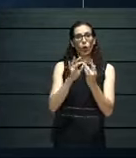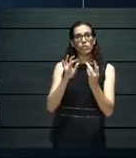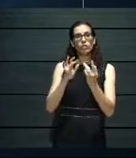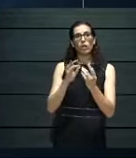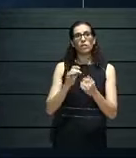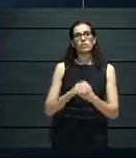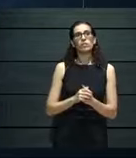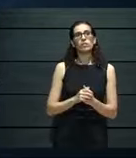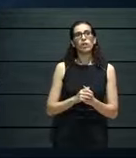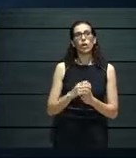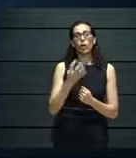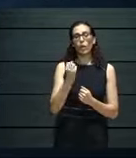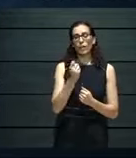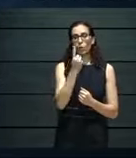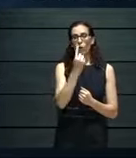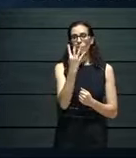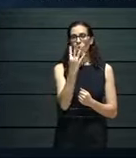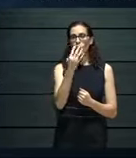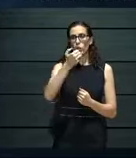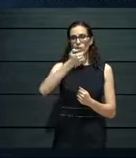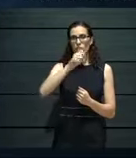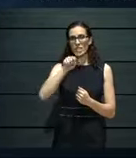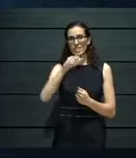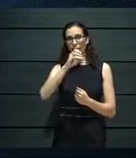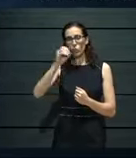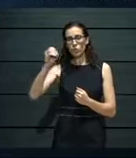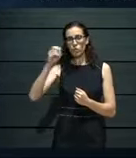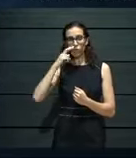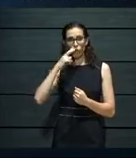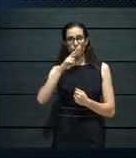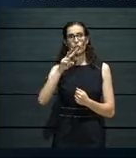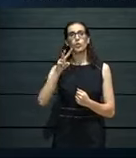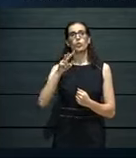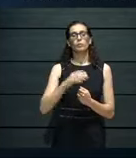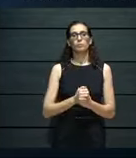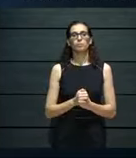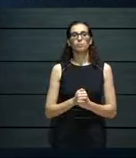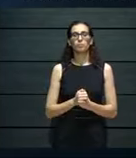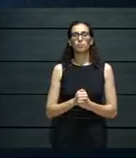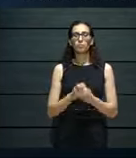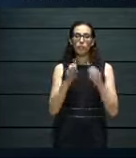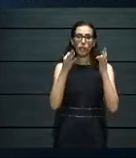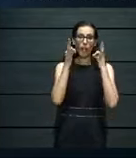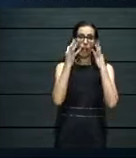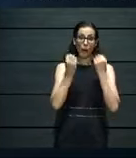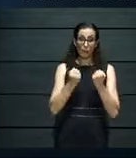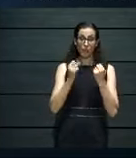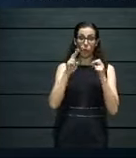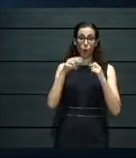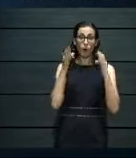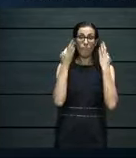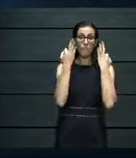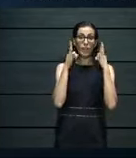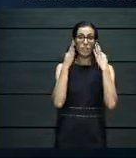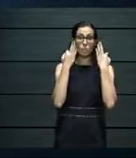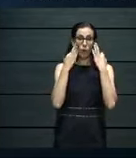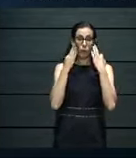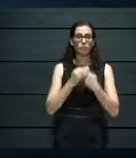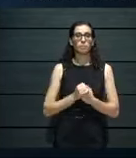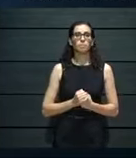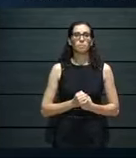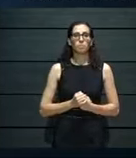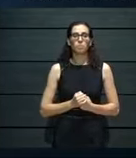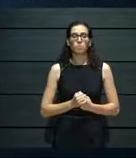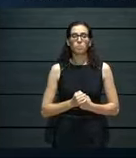146 views. Then we had the Facebook post reach, and you can see the results here.